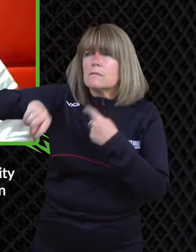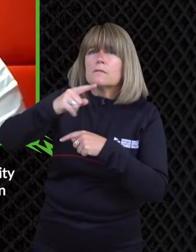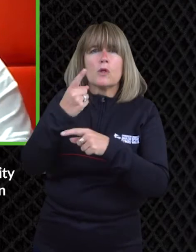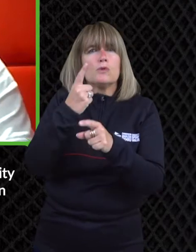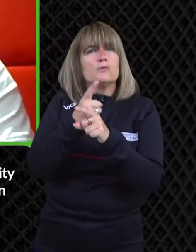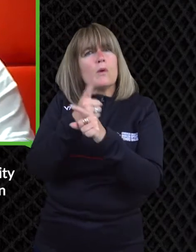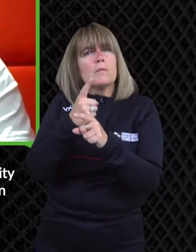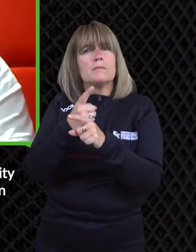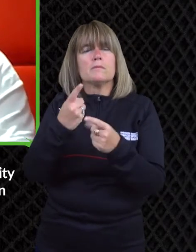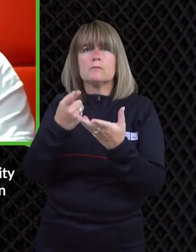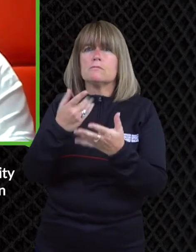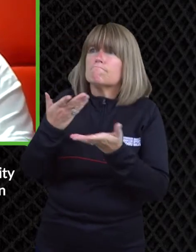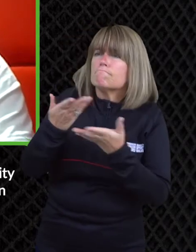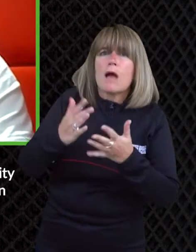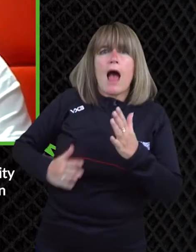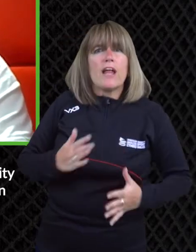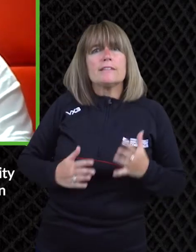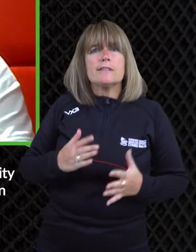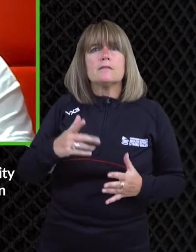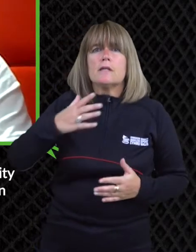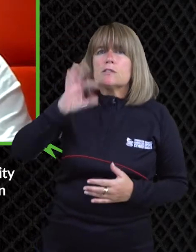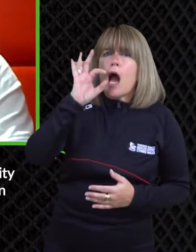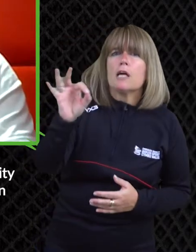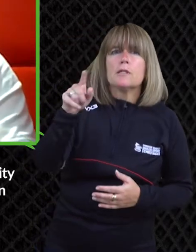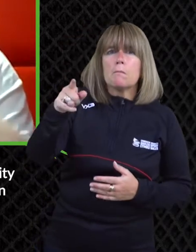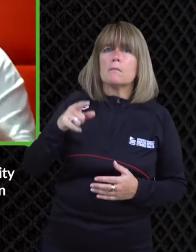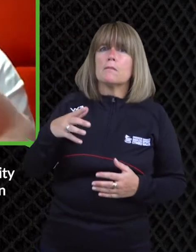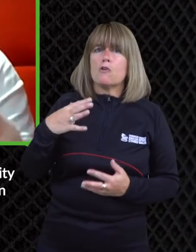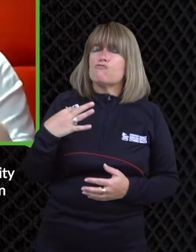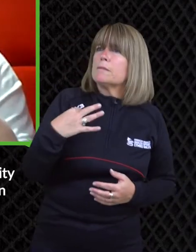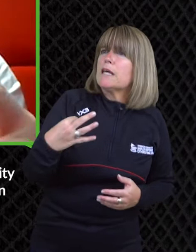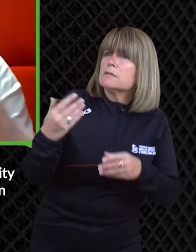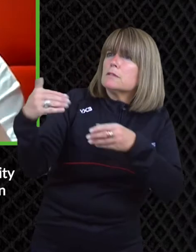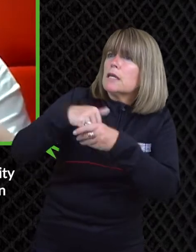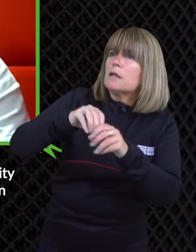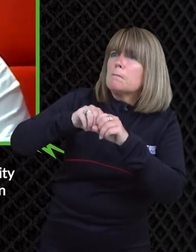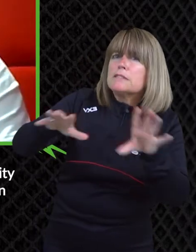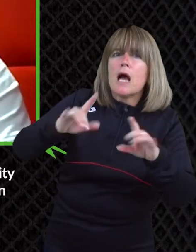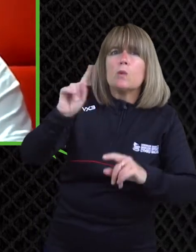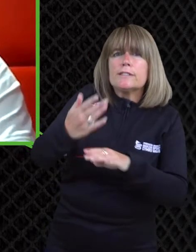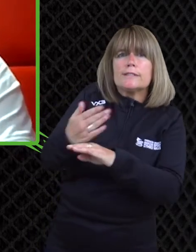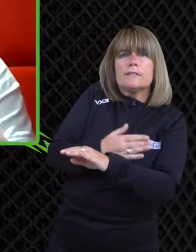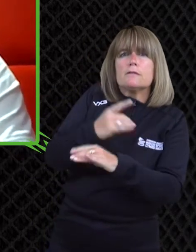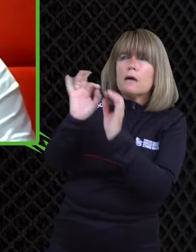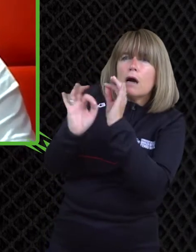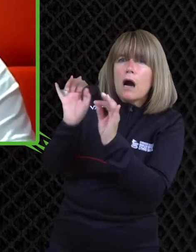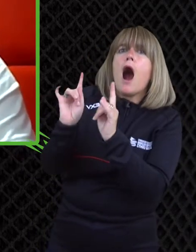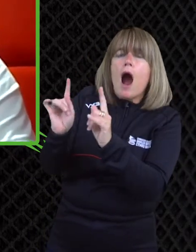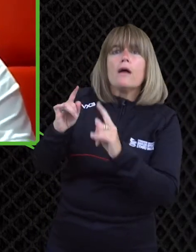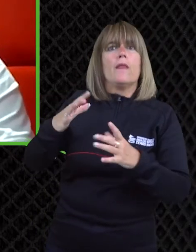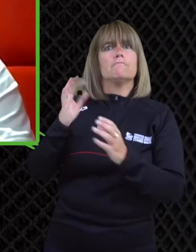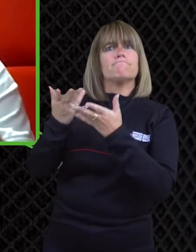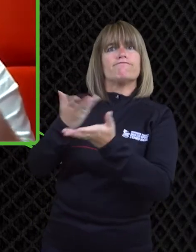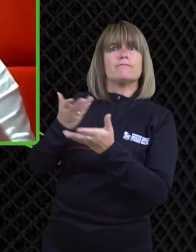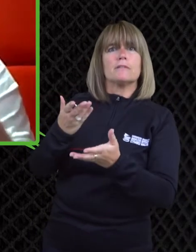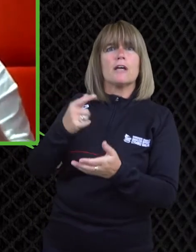talking to say an athlete we need to ask them how they want to be represented in the media as well um i know some people might have